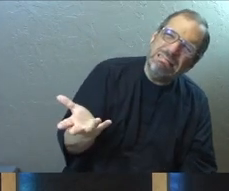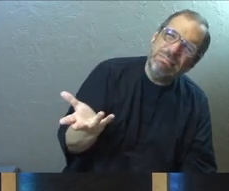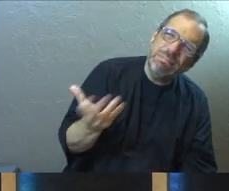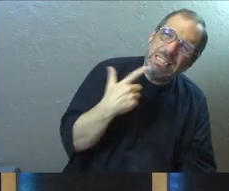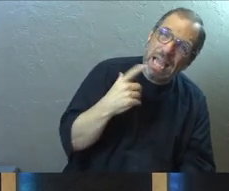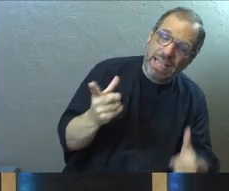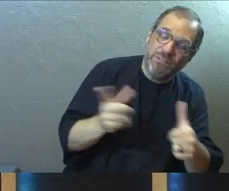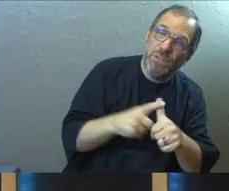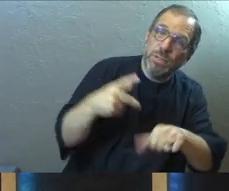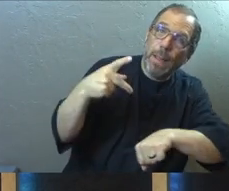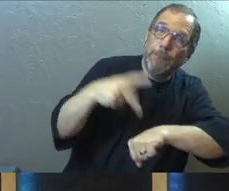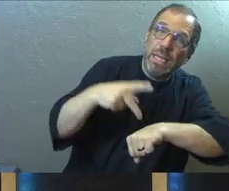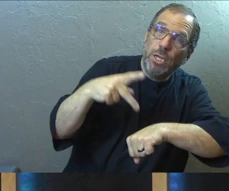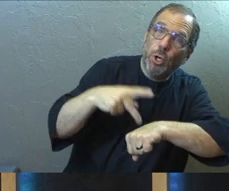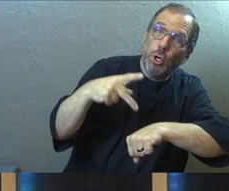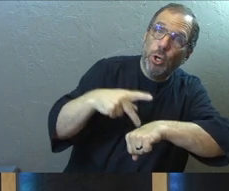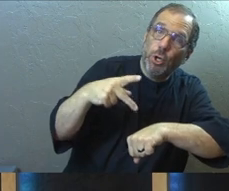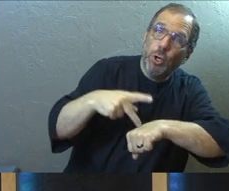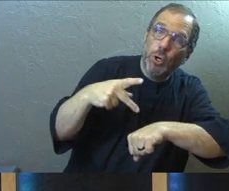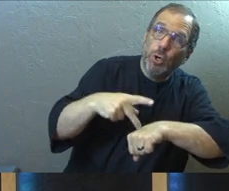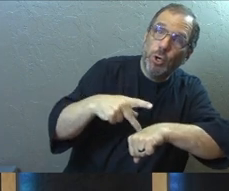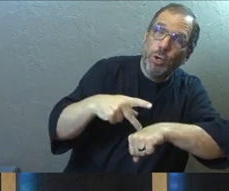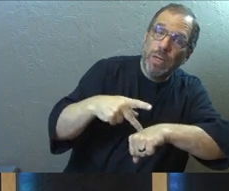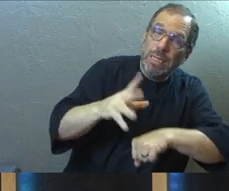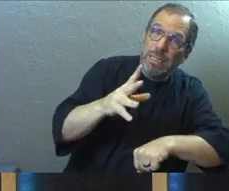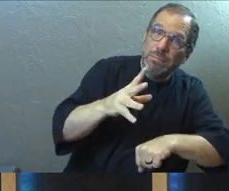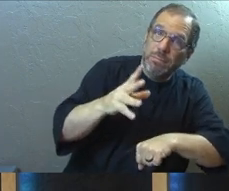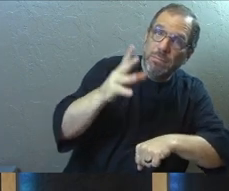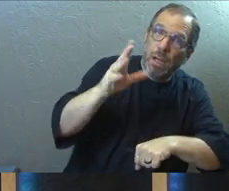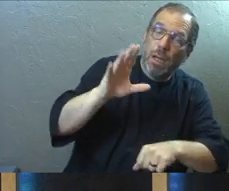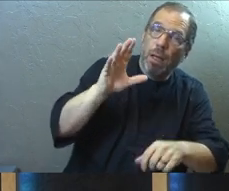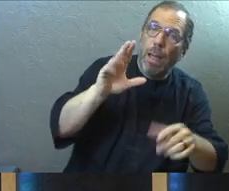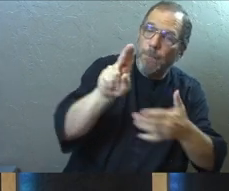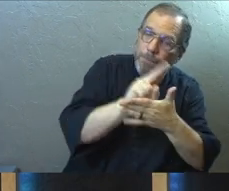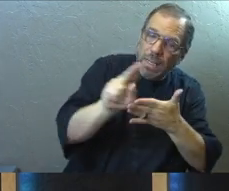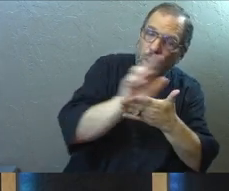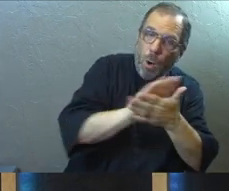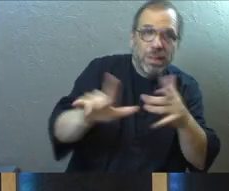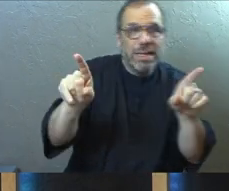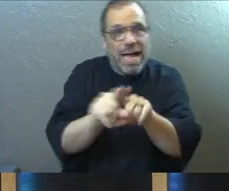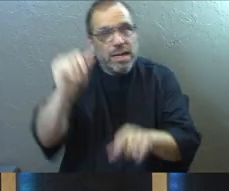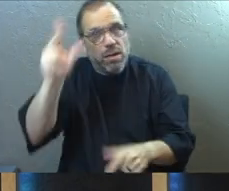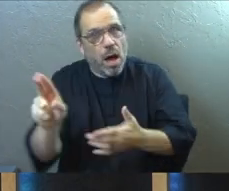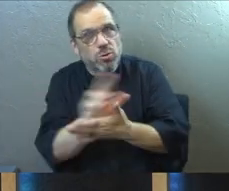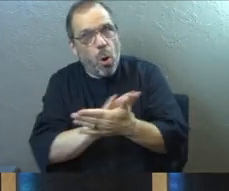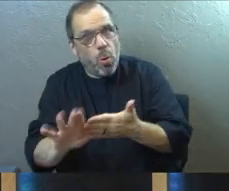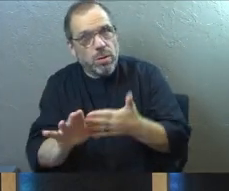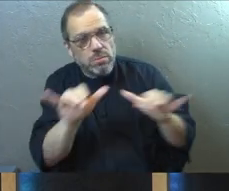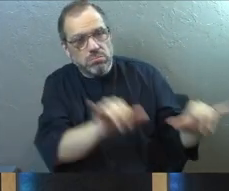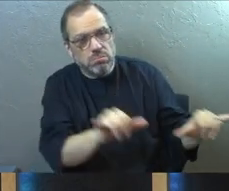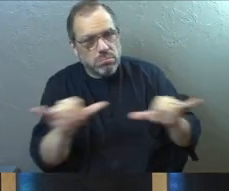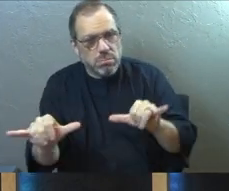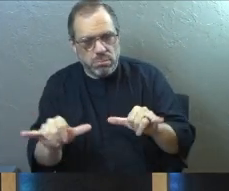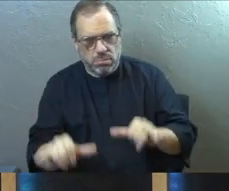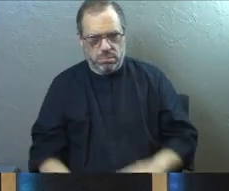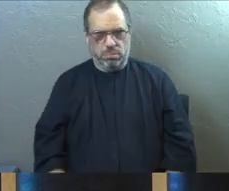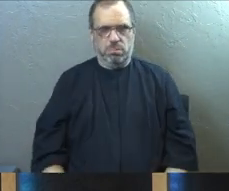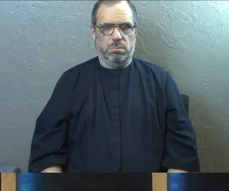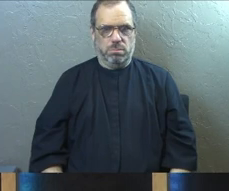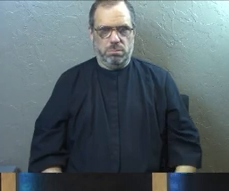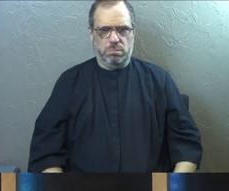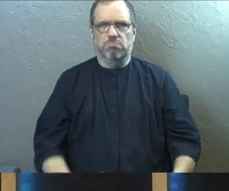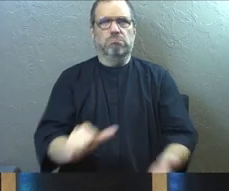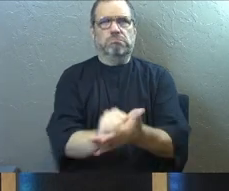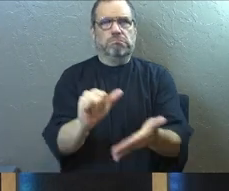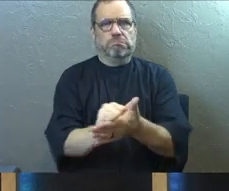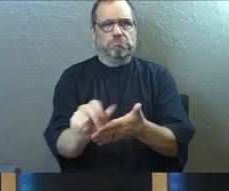It's like in first Peter where he says, speaking for God, be holy as God is holy. And you look at a phrase like that and you're like,